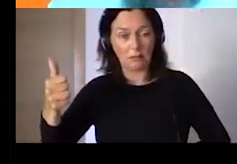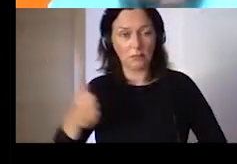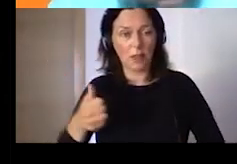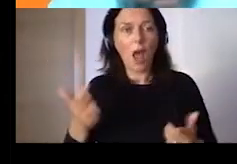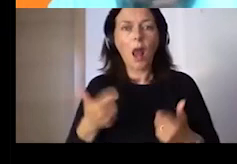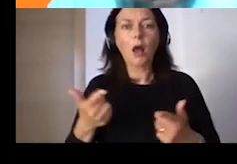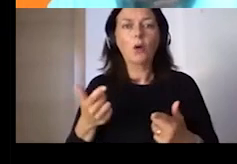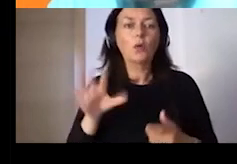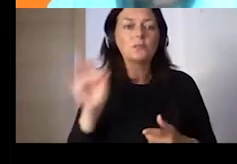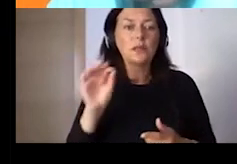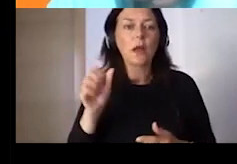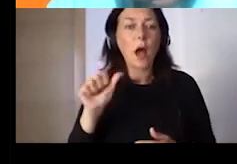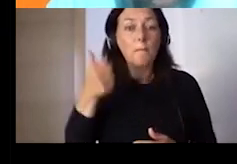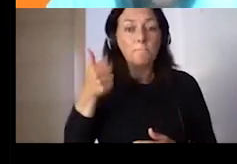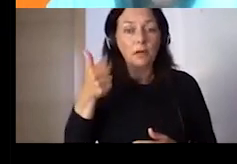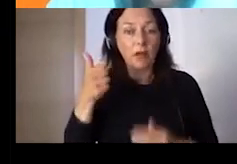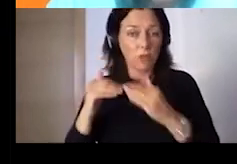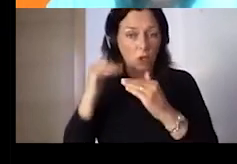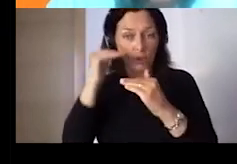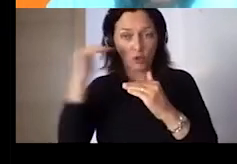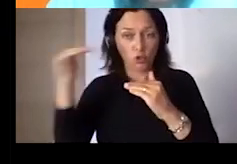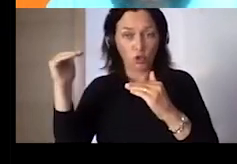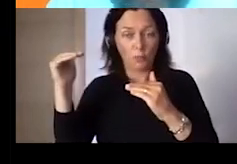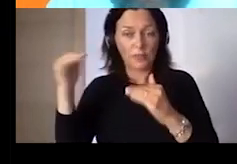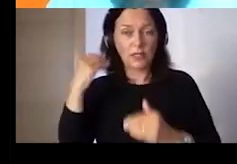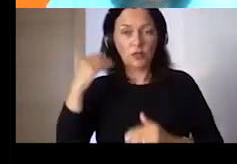elements.